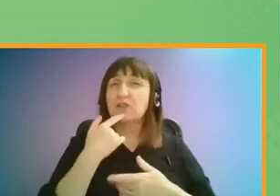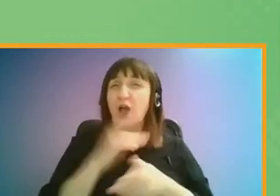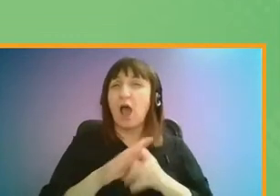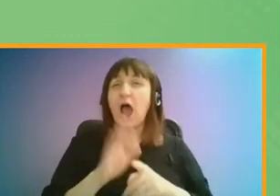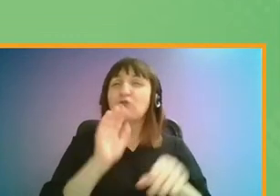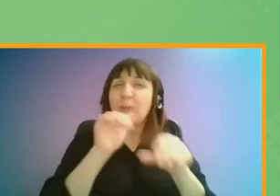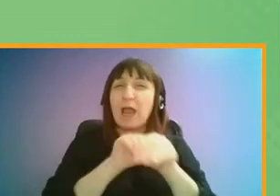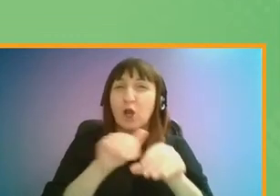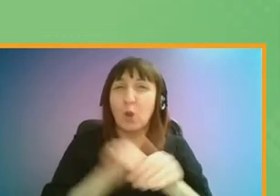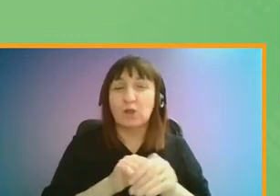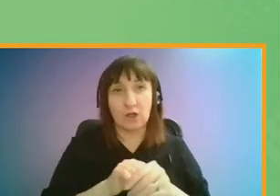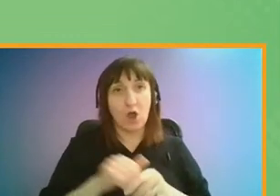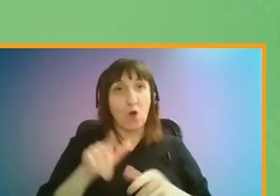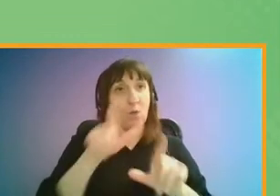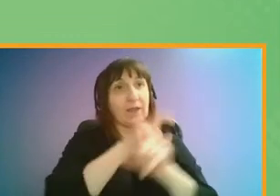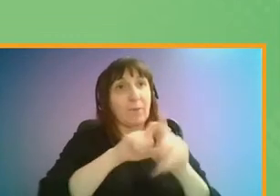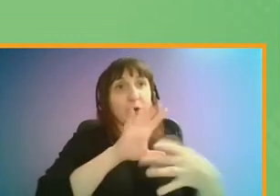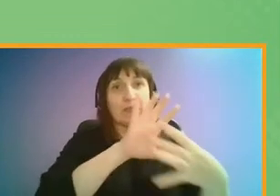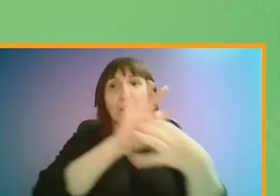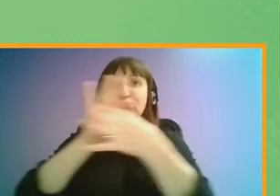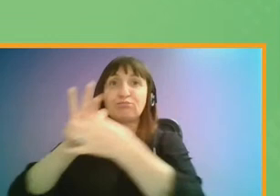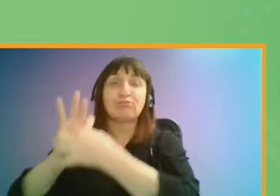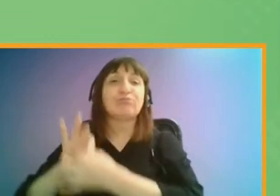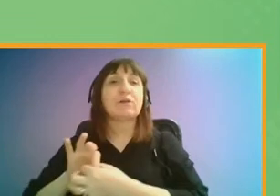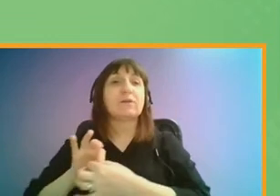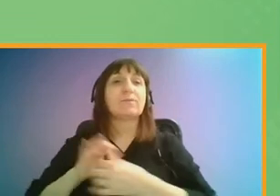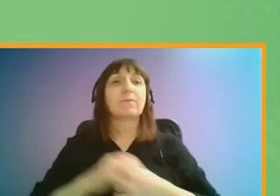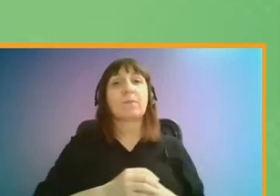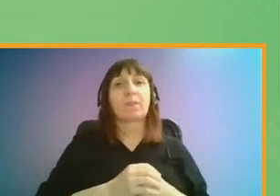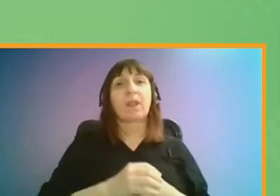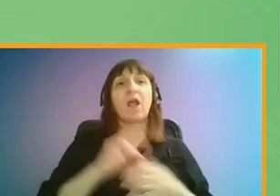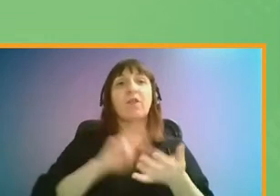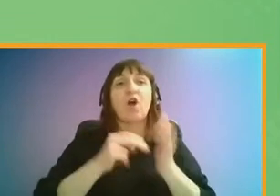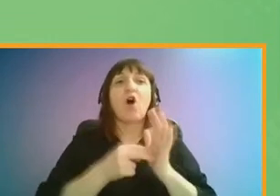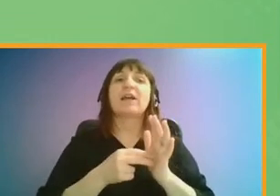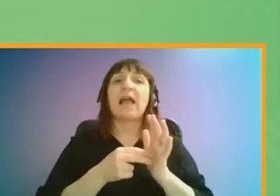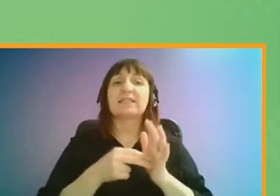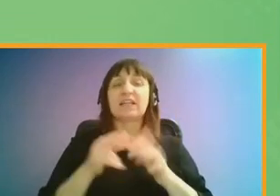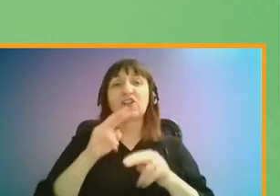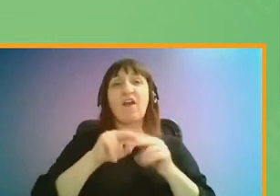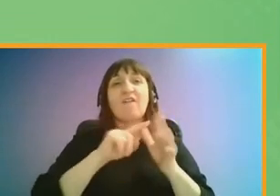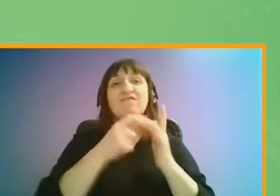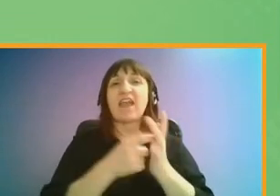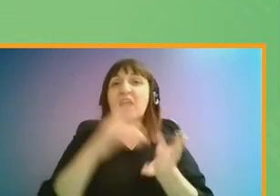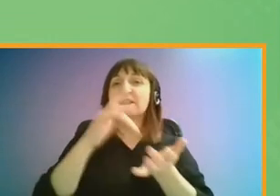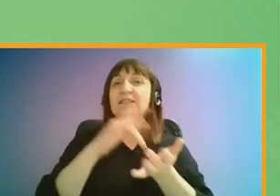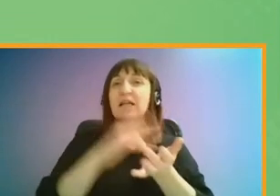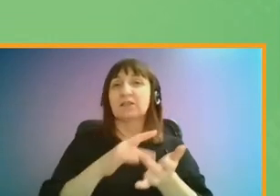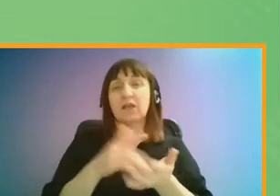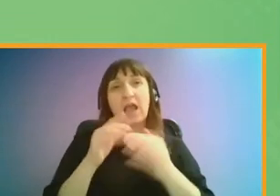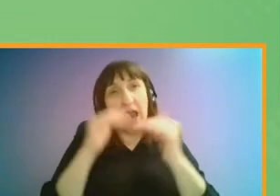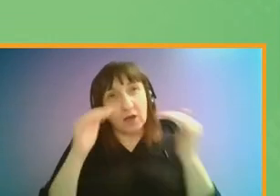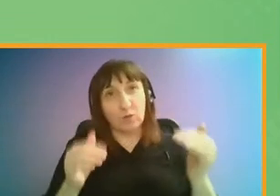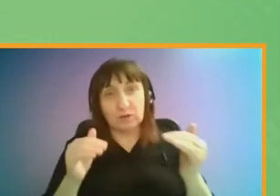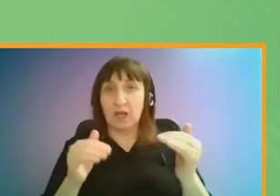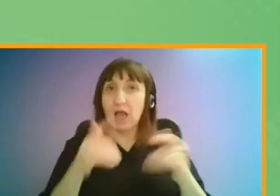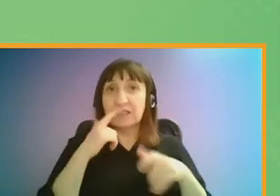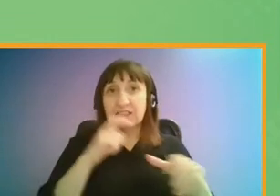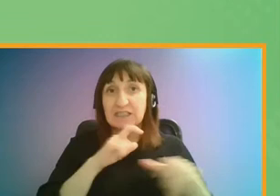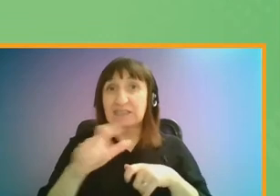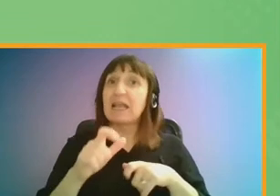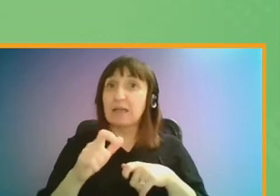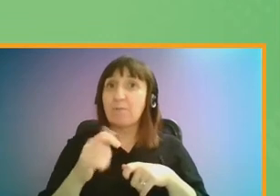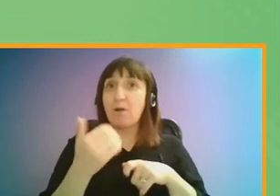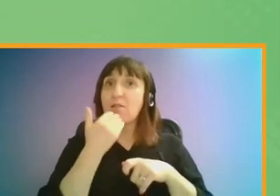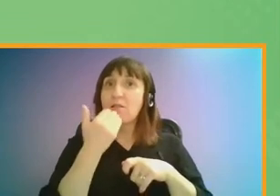inclusive and with local communities. The organisation Fair City, who promote accessible, equitable and sustainable city transport,